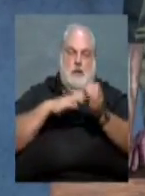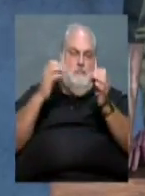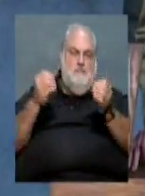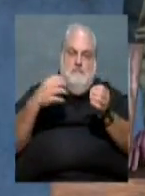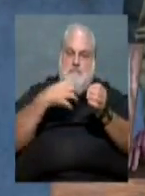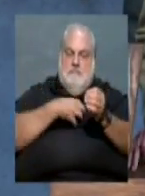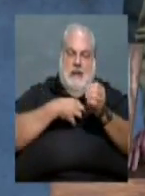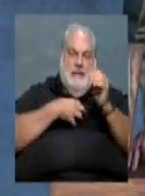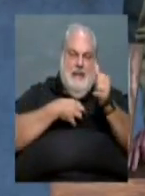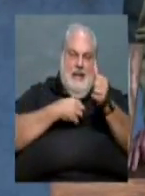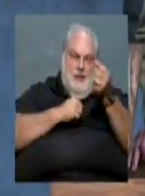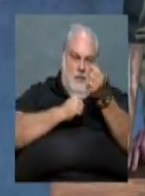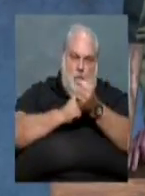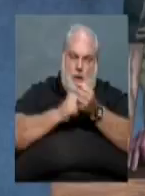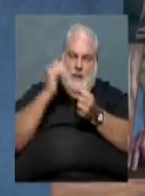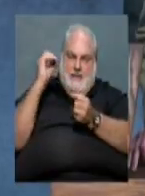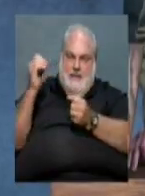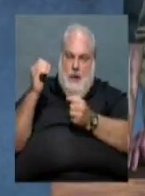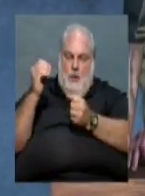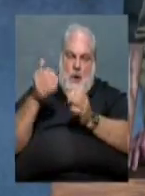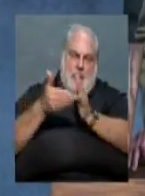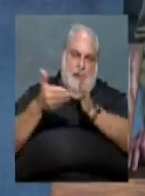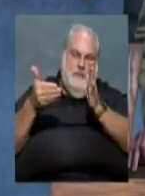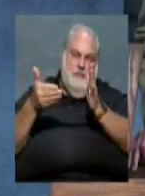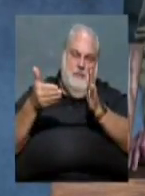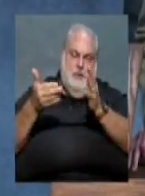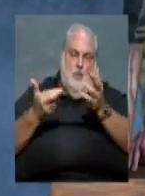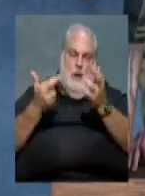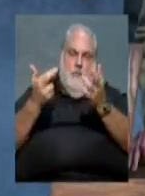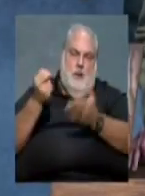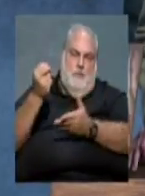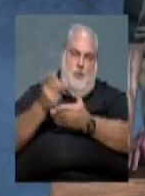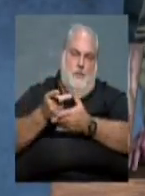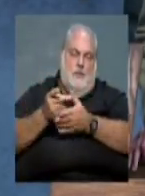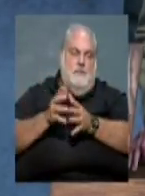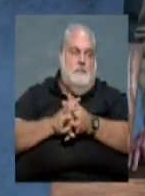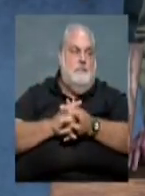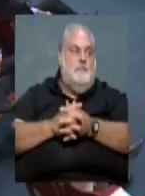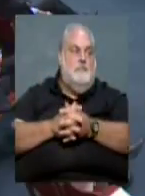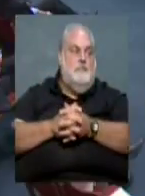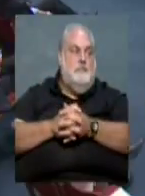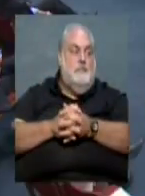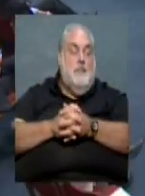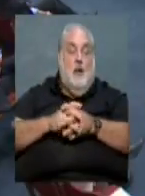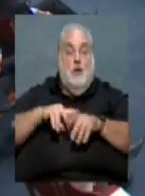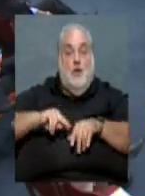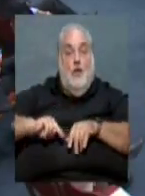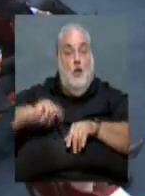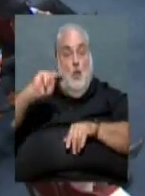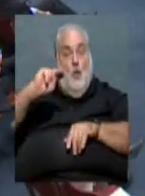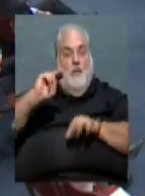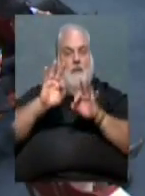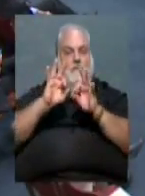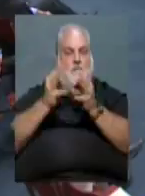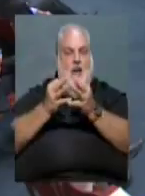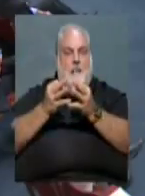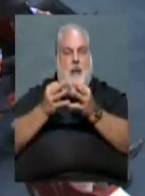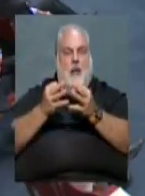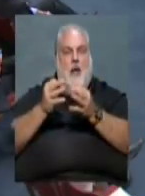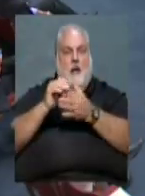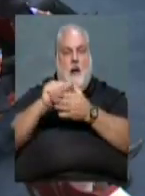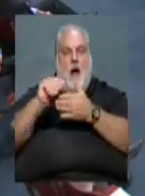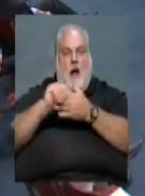it was a 10-0 vote by the Planning Commission to recommend approval. To the north is a family dollar store.